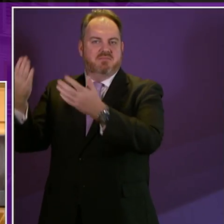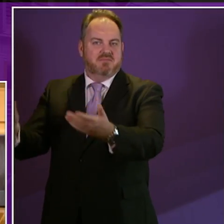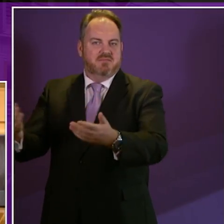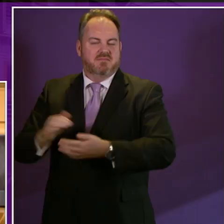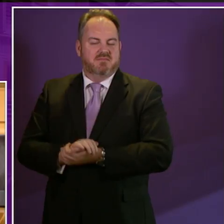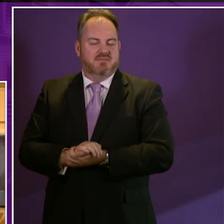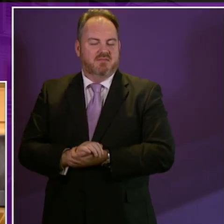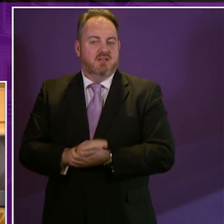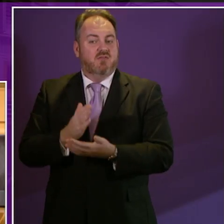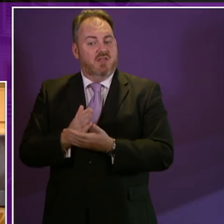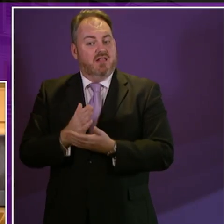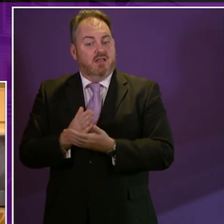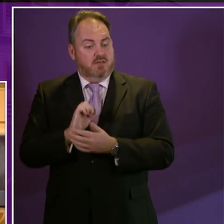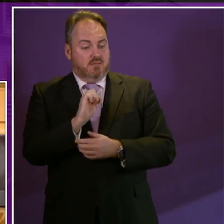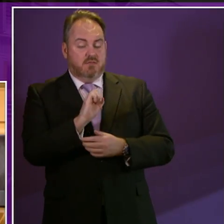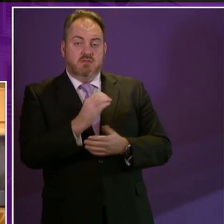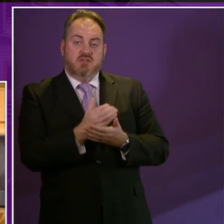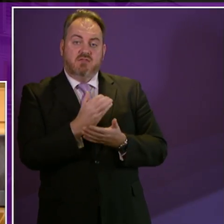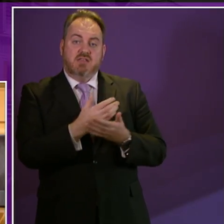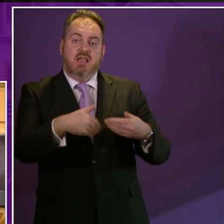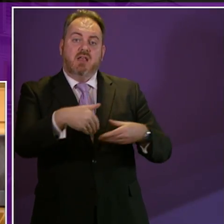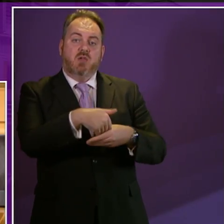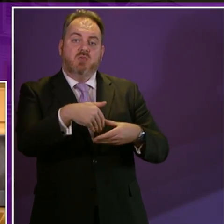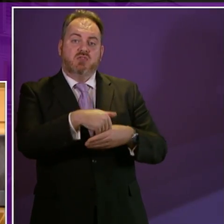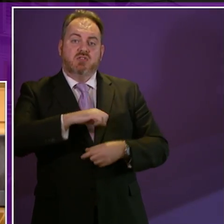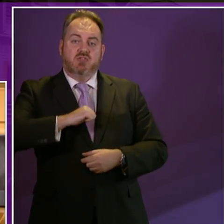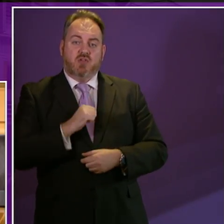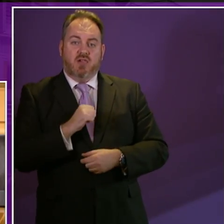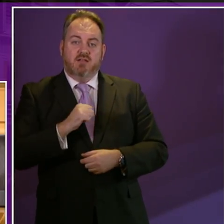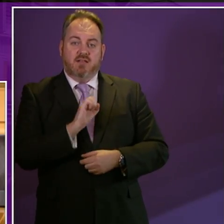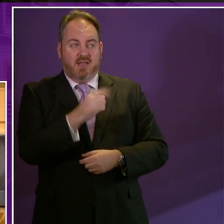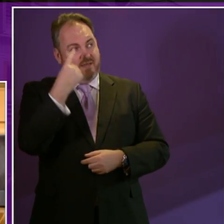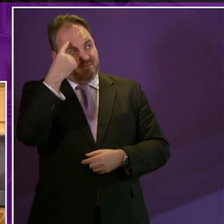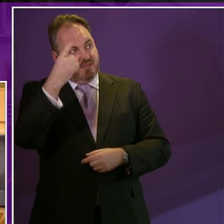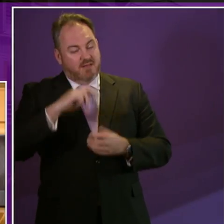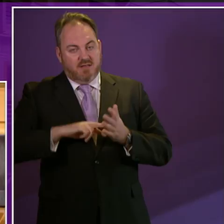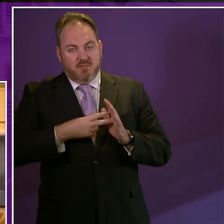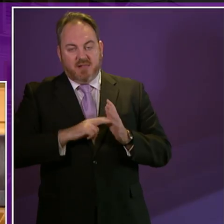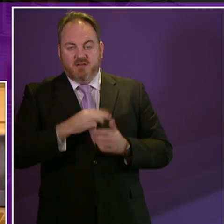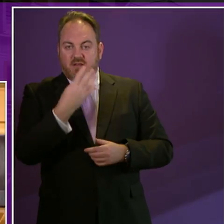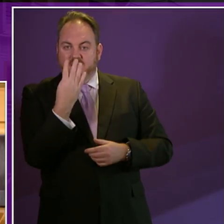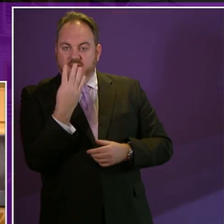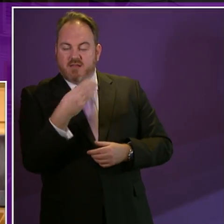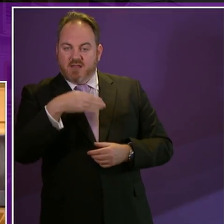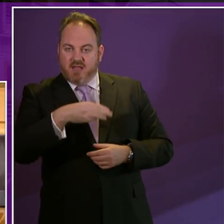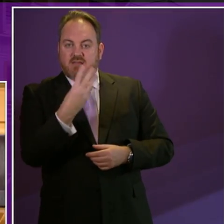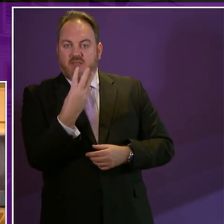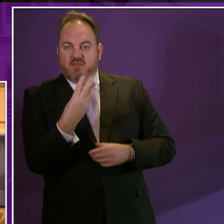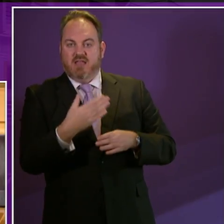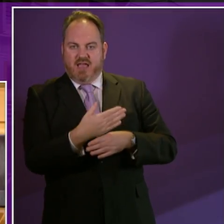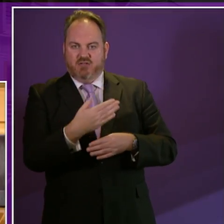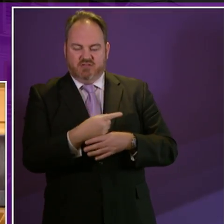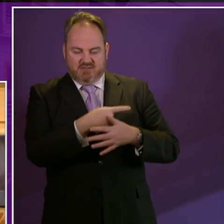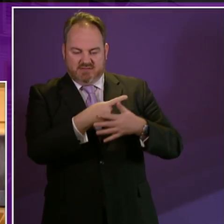according to Inclusion Scotland the plan's 93 actions still remain to be clearly defined in terms of